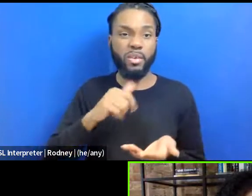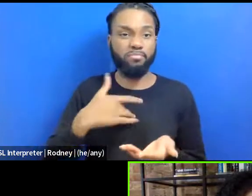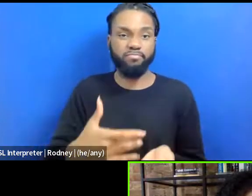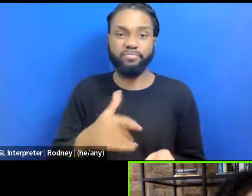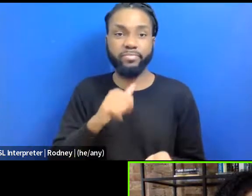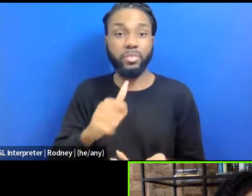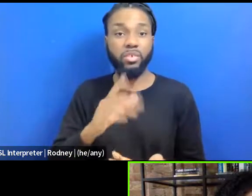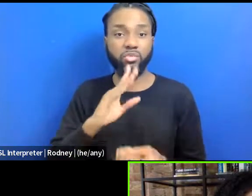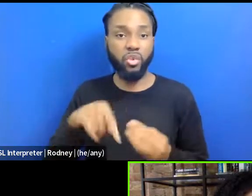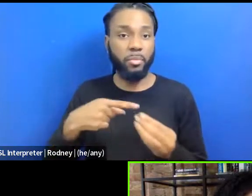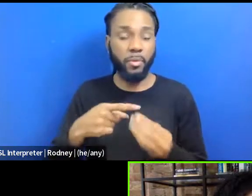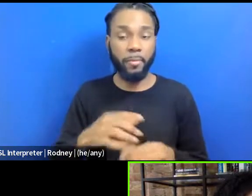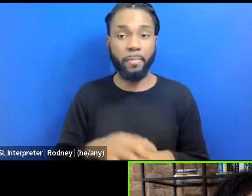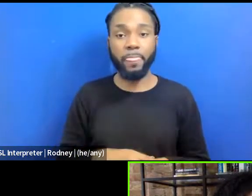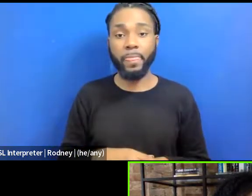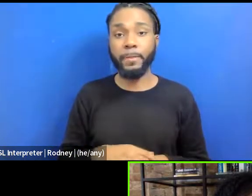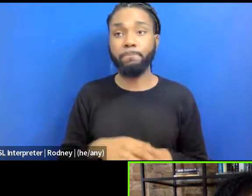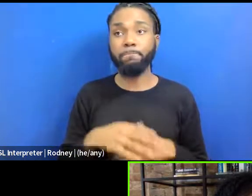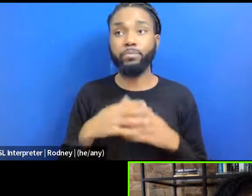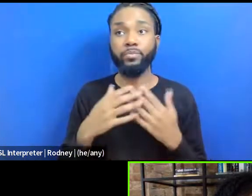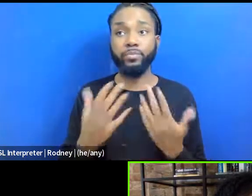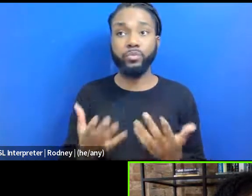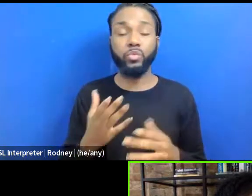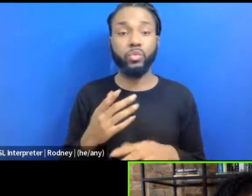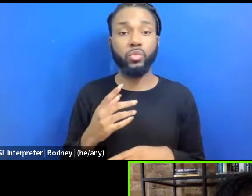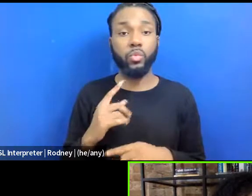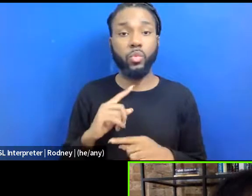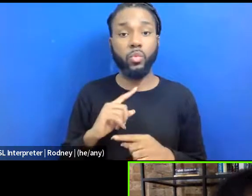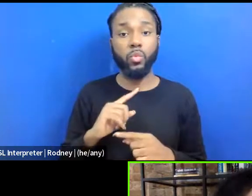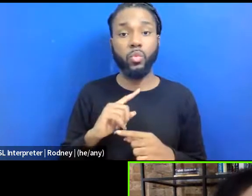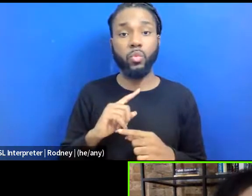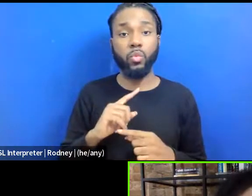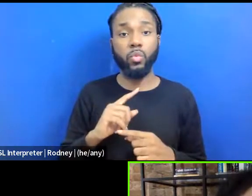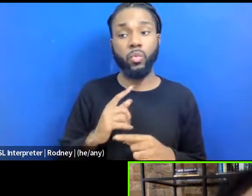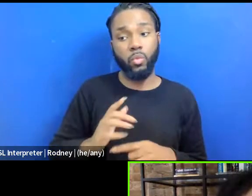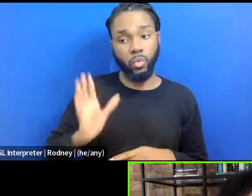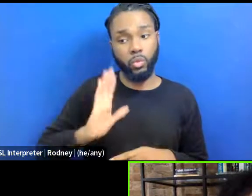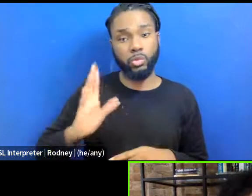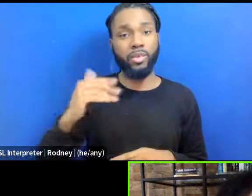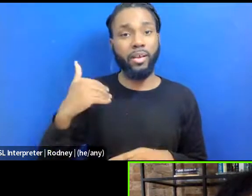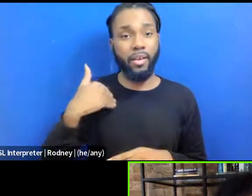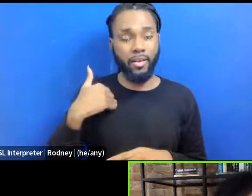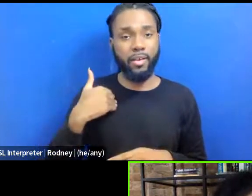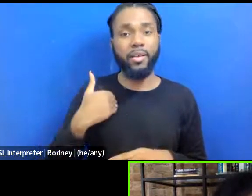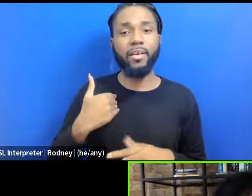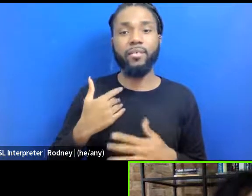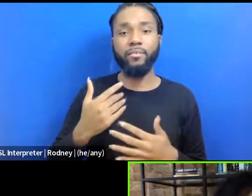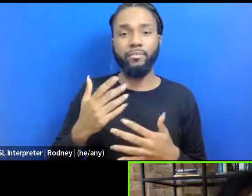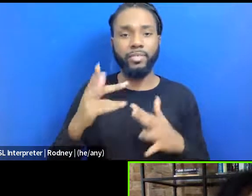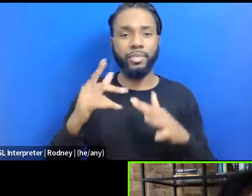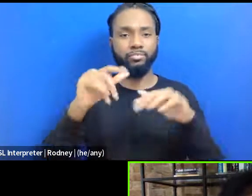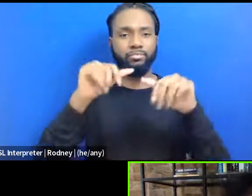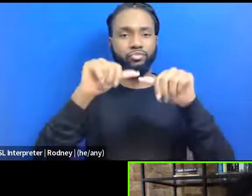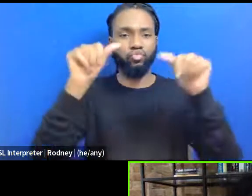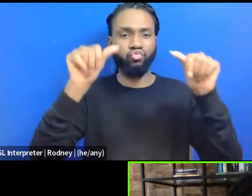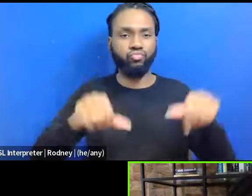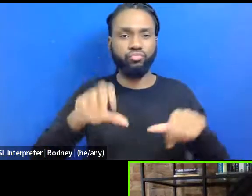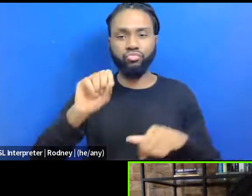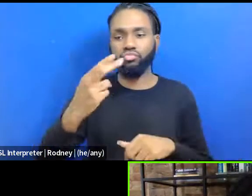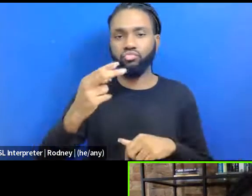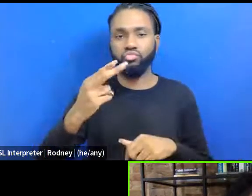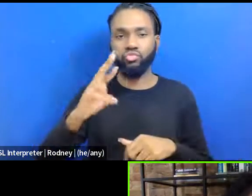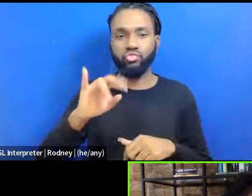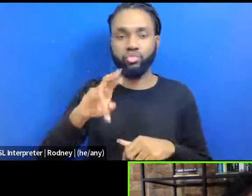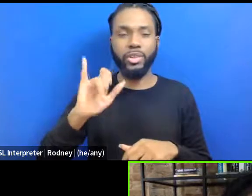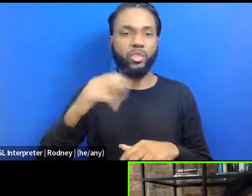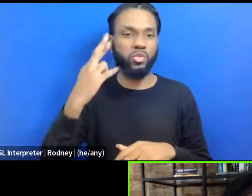And once, there once existed these shrines with the projects called Linking Lost Jazz